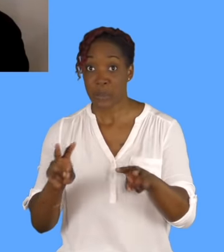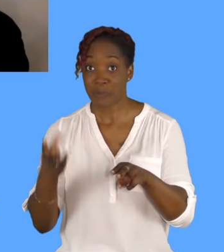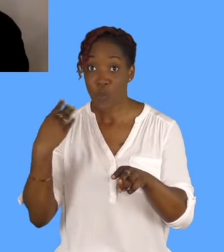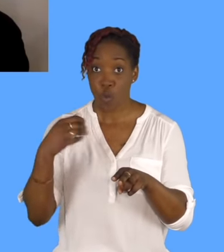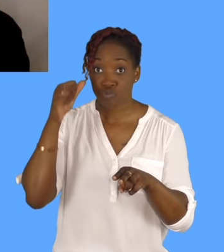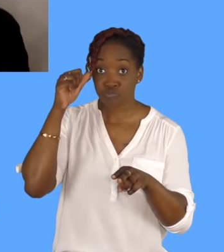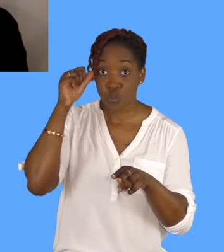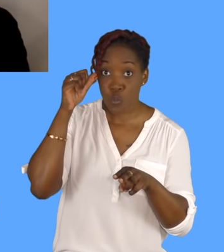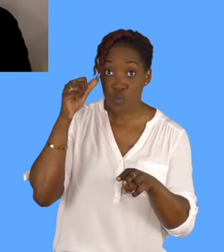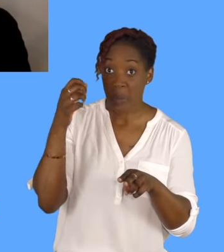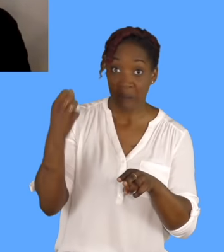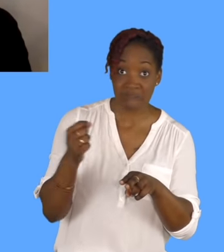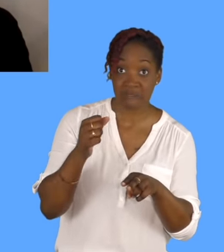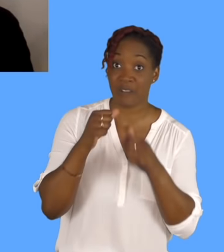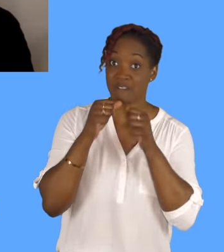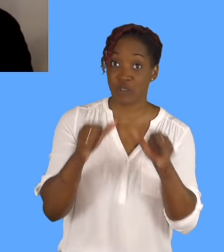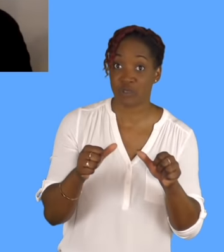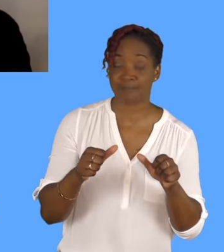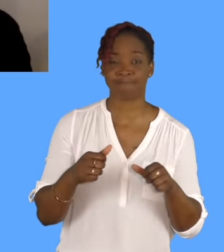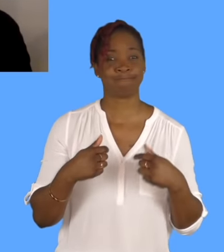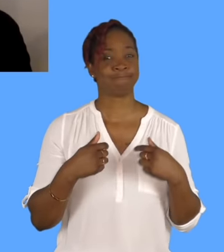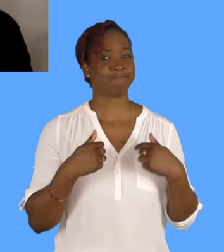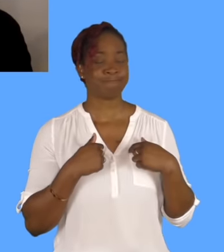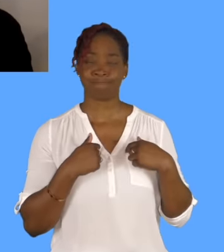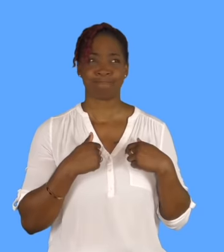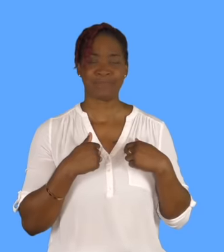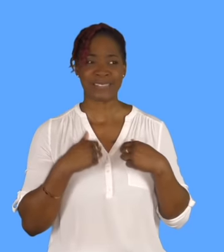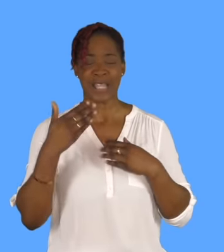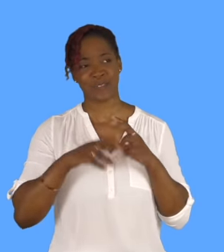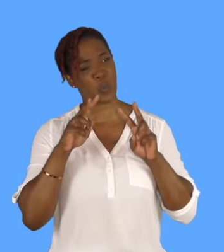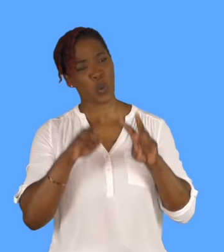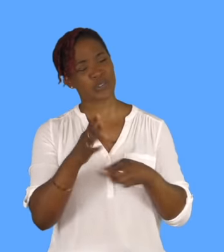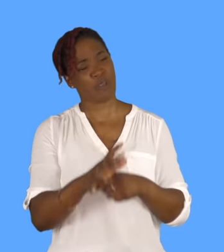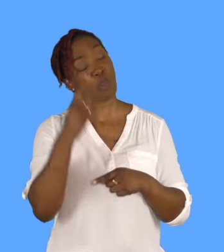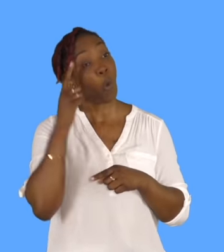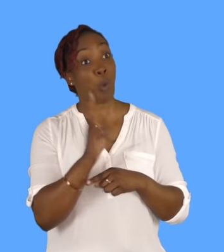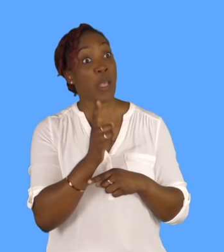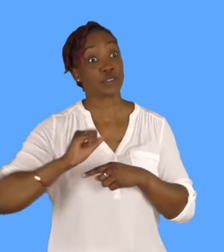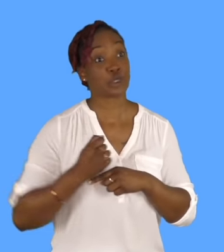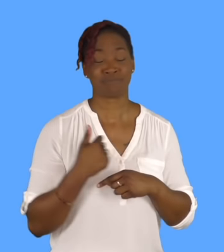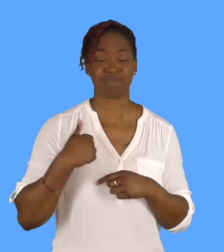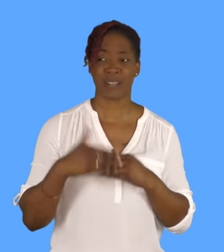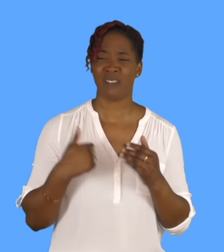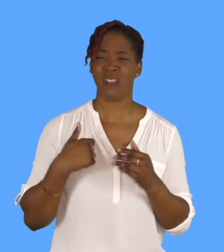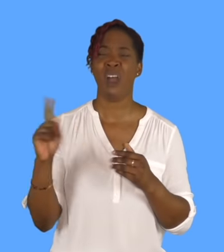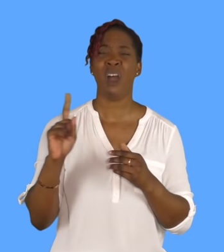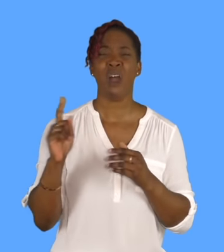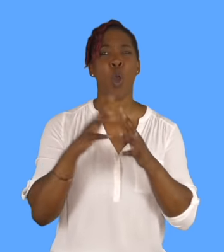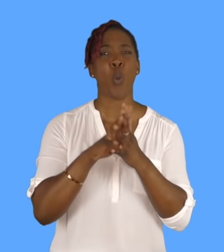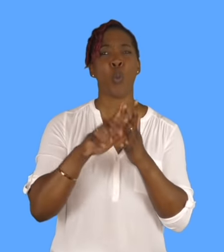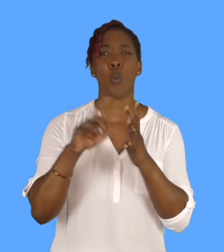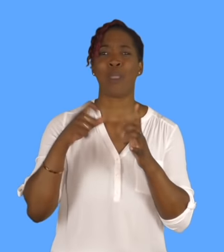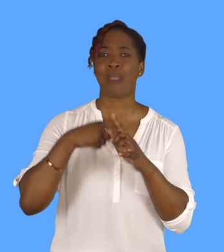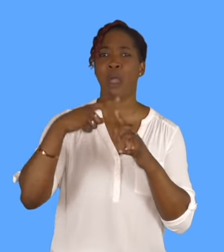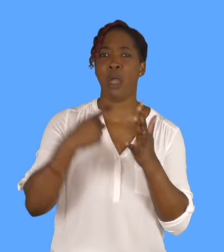don't, I've never seen a film thinking it's Scottish. It's the Wicker Man Scottish. Yes, there it has.